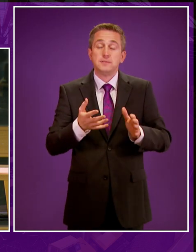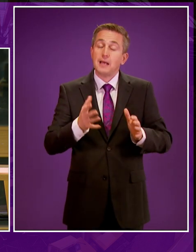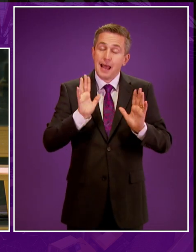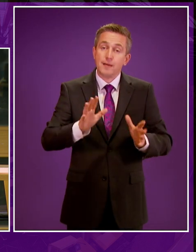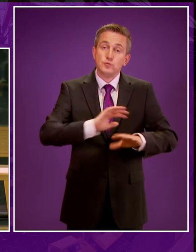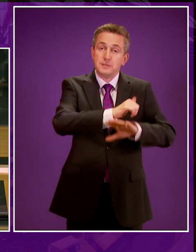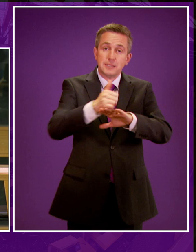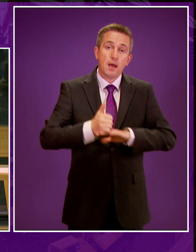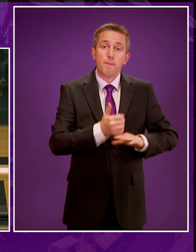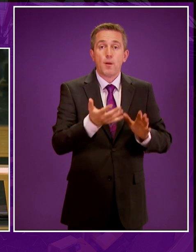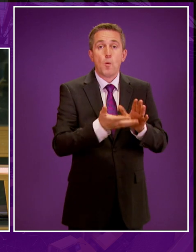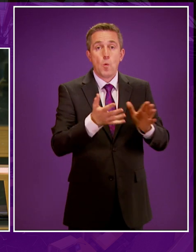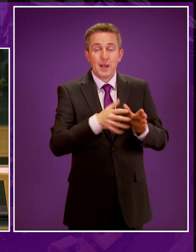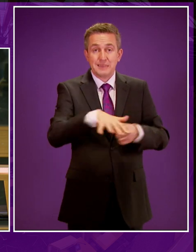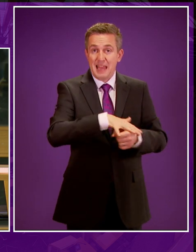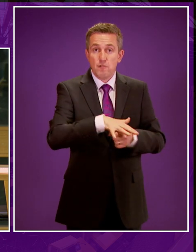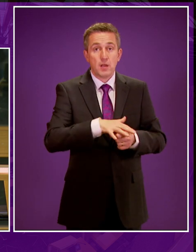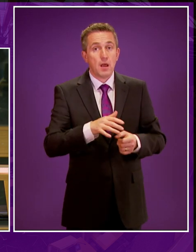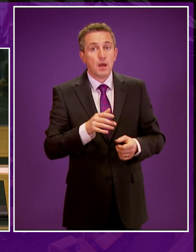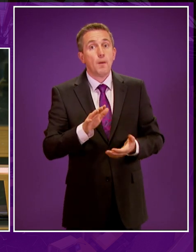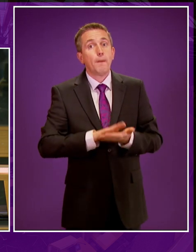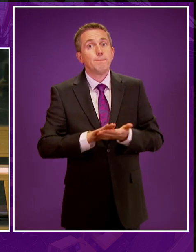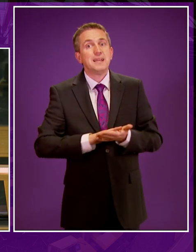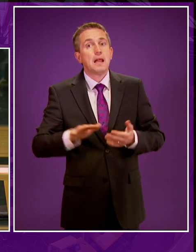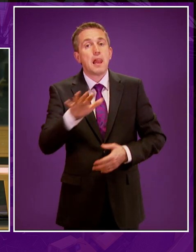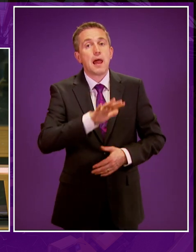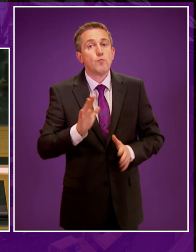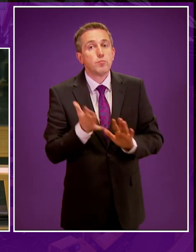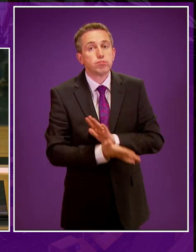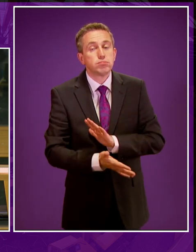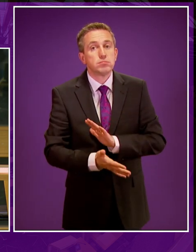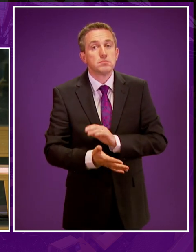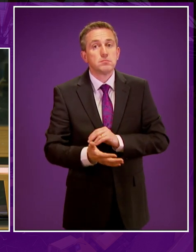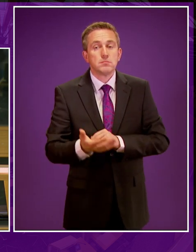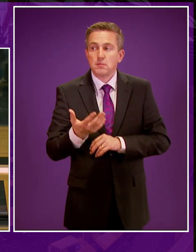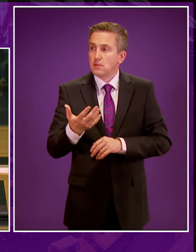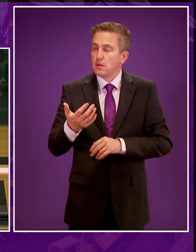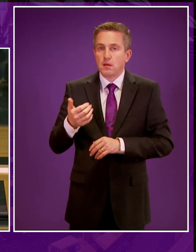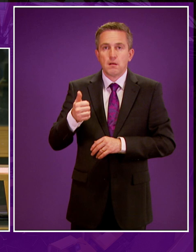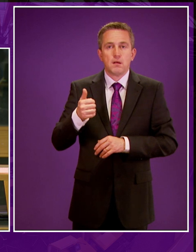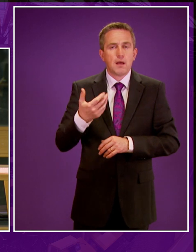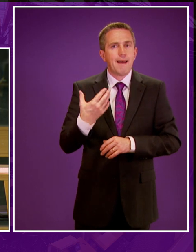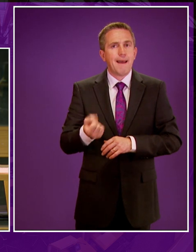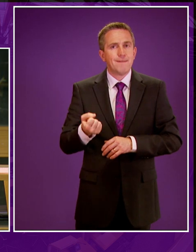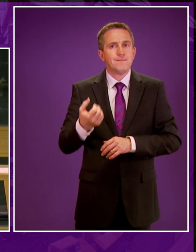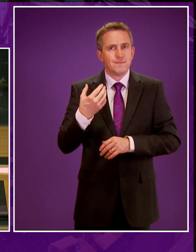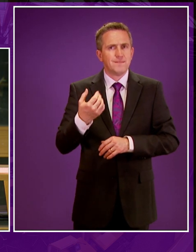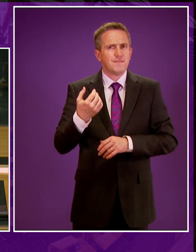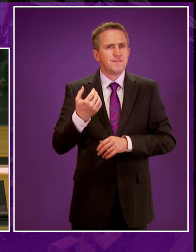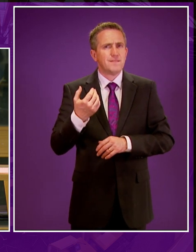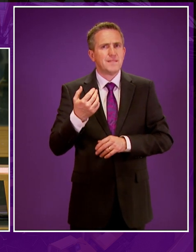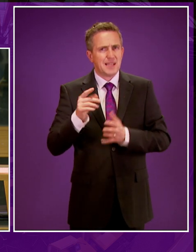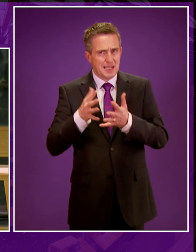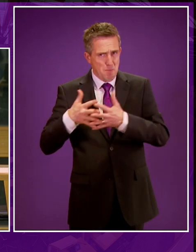site, taking and ruining even more land. And while such large areas are easier to accommodate and are more readily available in the vast